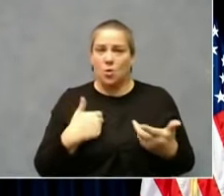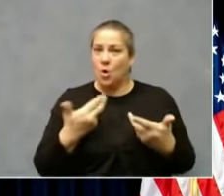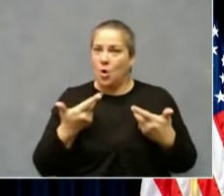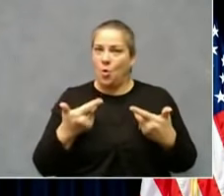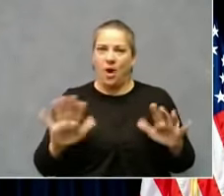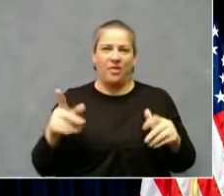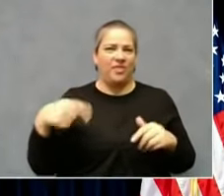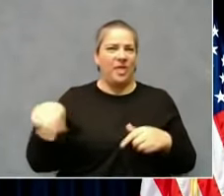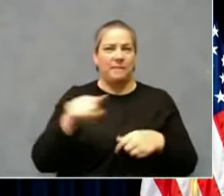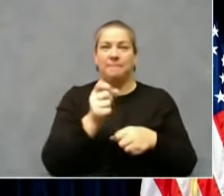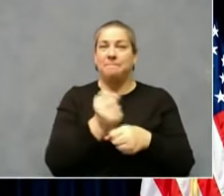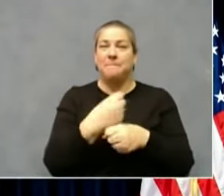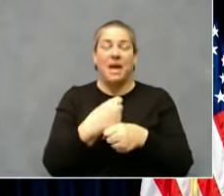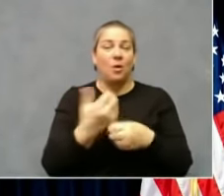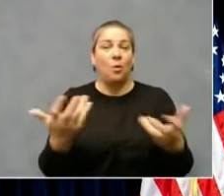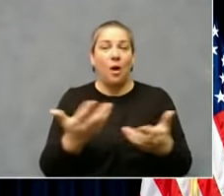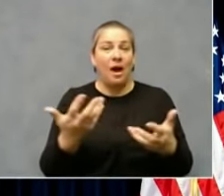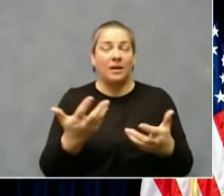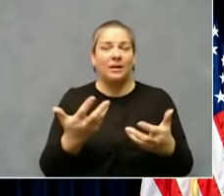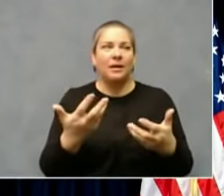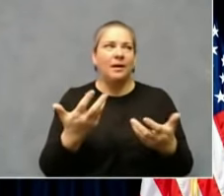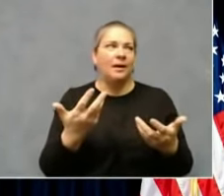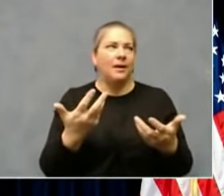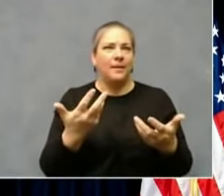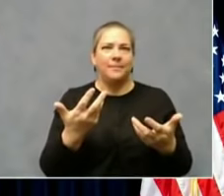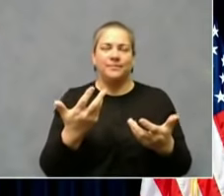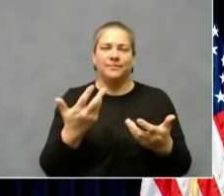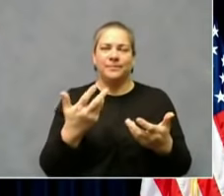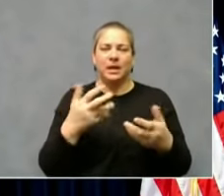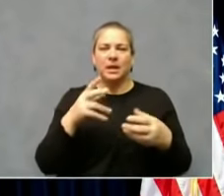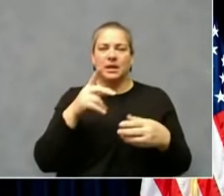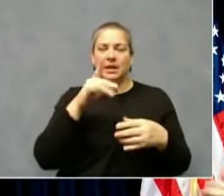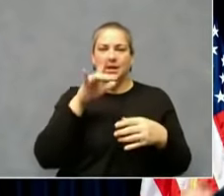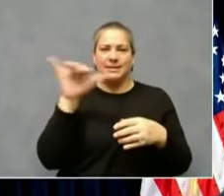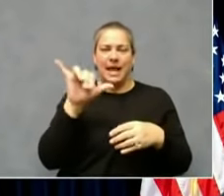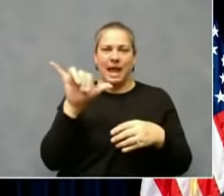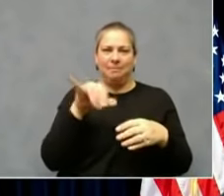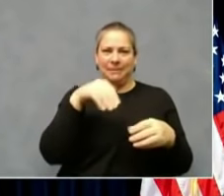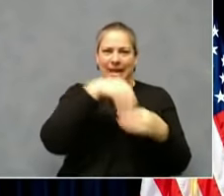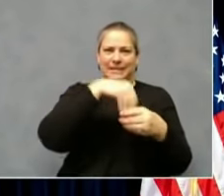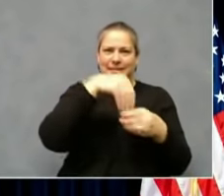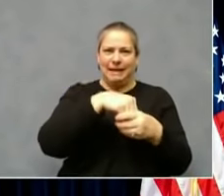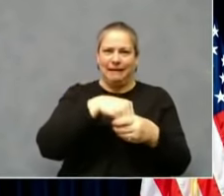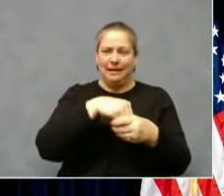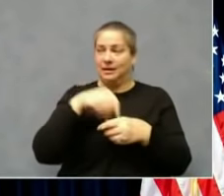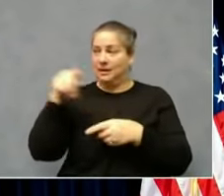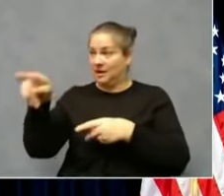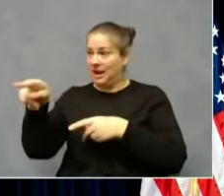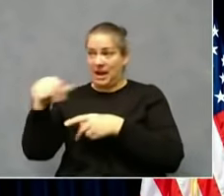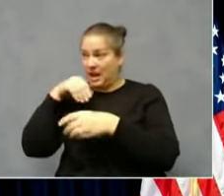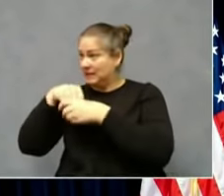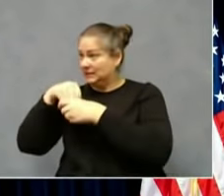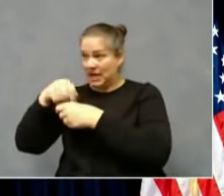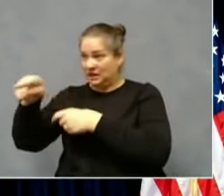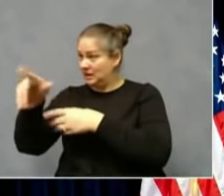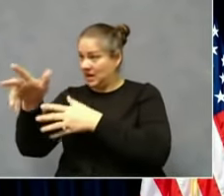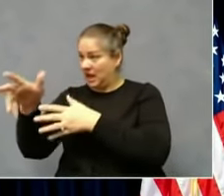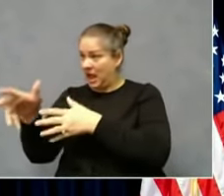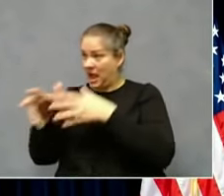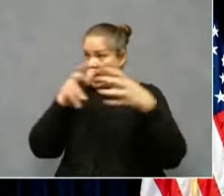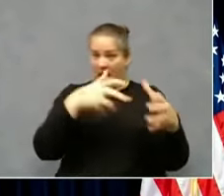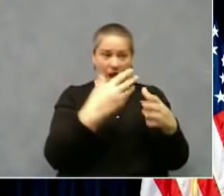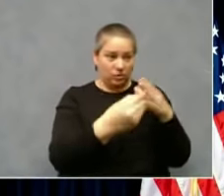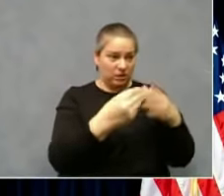basically an indoor area where it's just spreading somewhere differently than their regular walls.